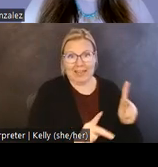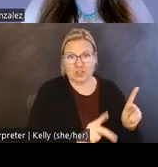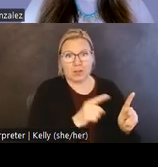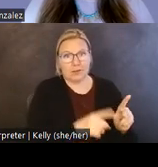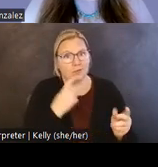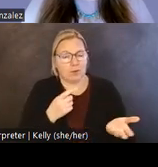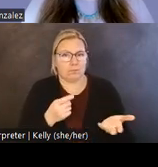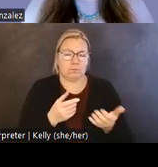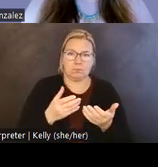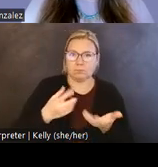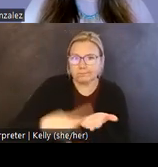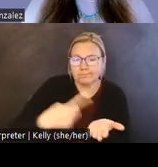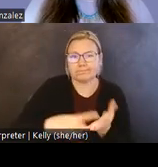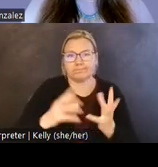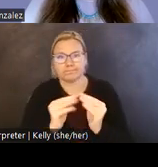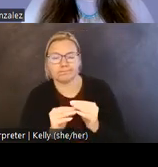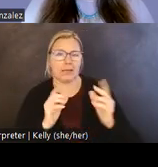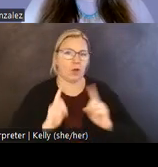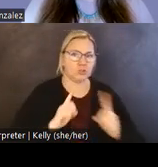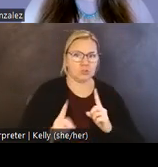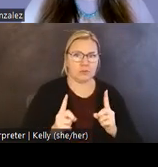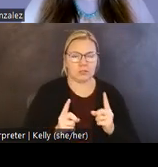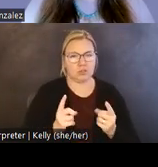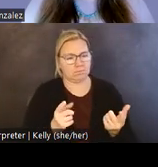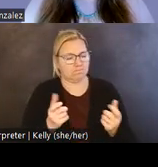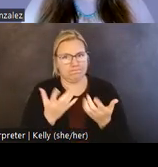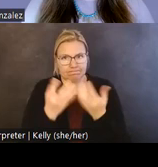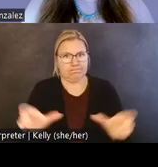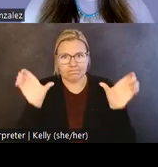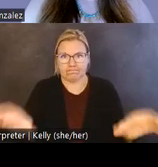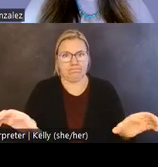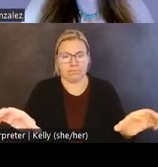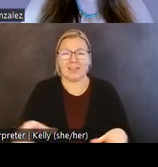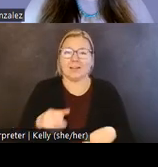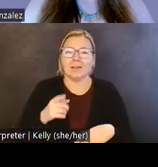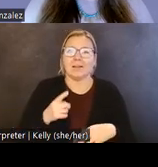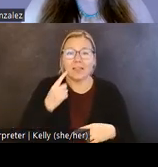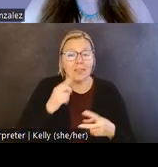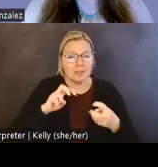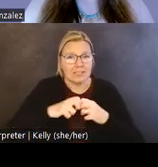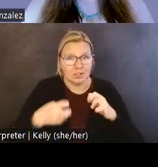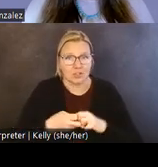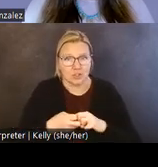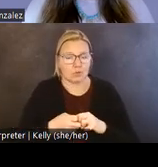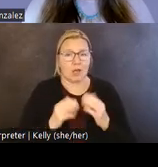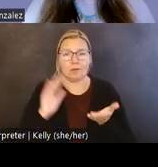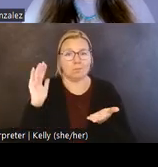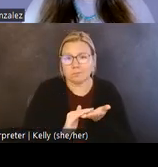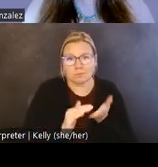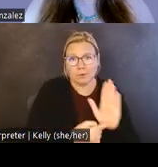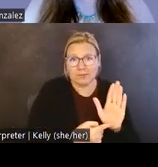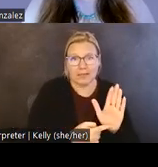consultation into mitigation plans. While these issues are variably represented based on local